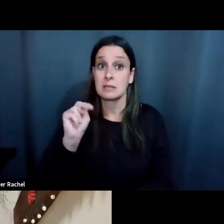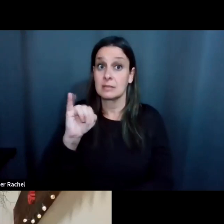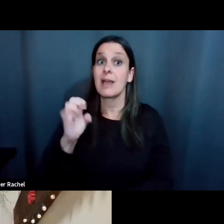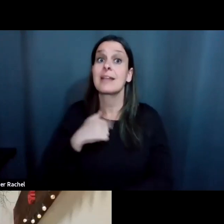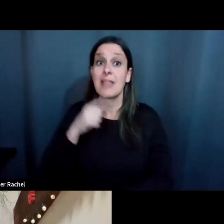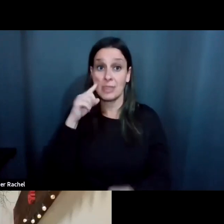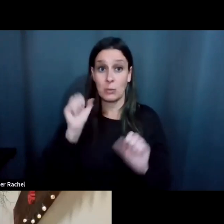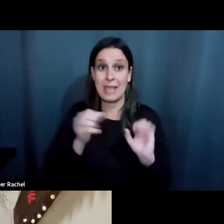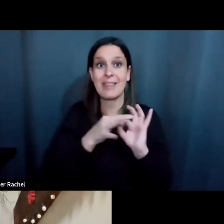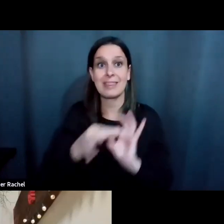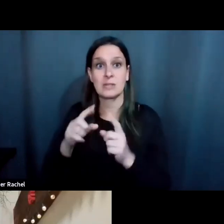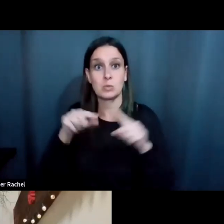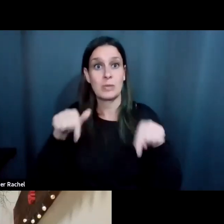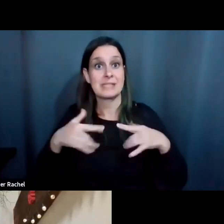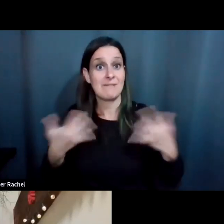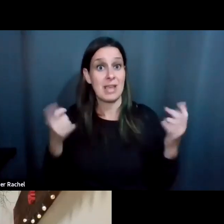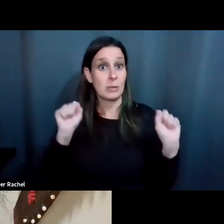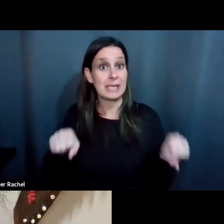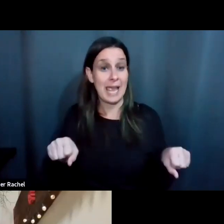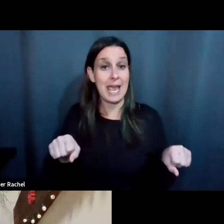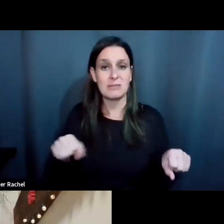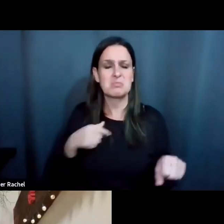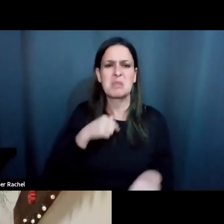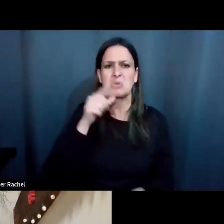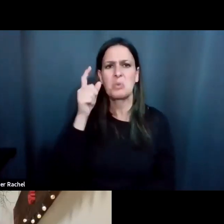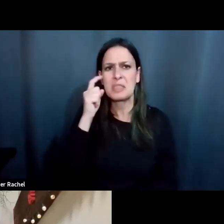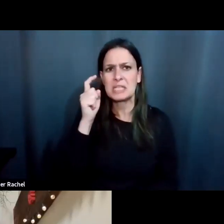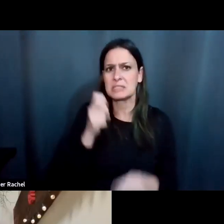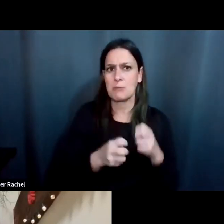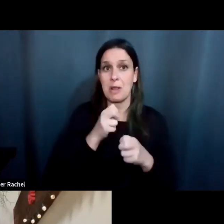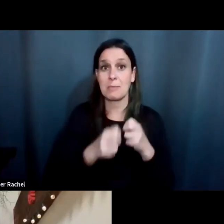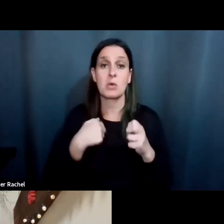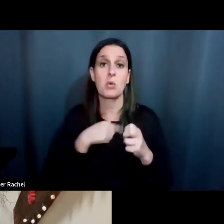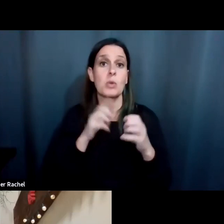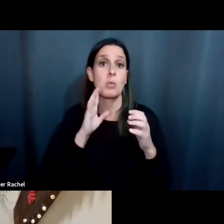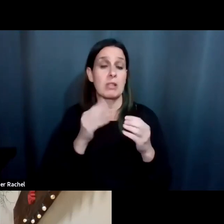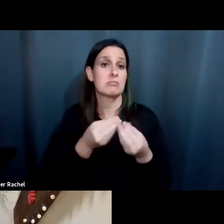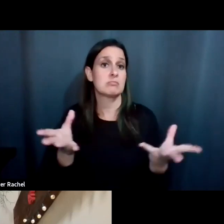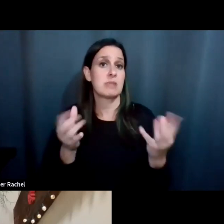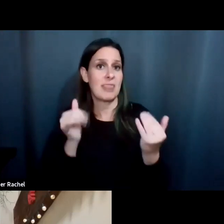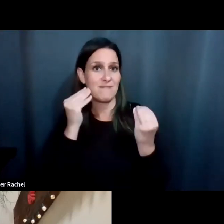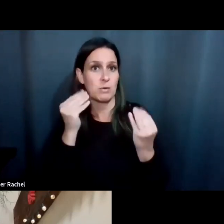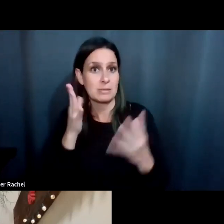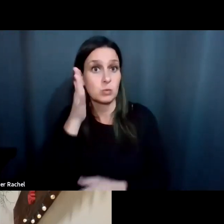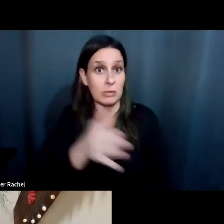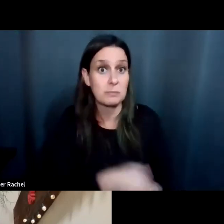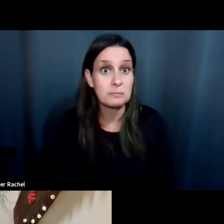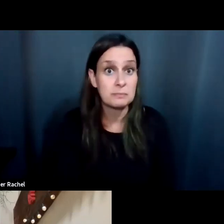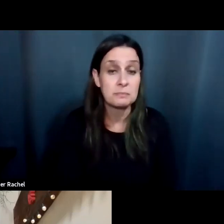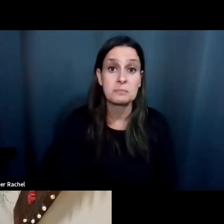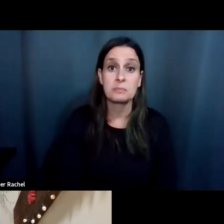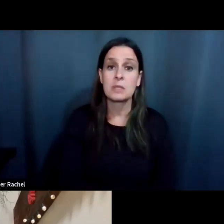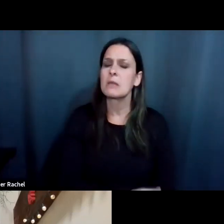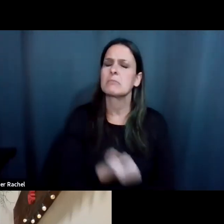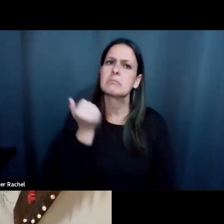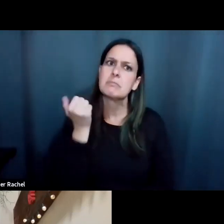it to the event. Um, so I don't think it will be a problem and we will get that information out, um, to the people